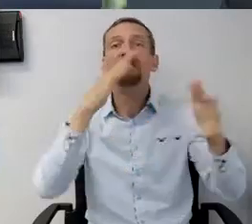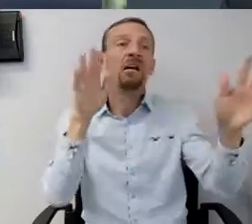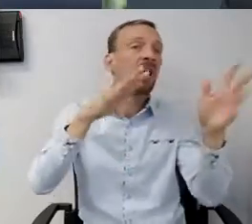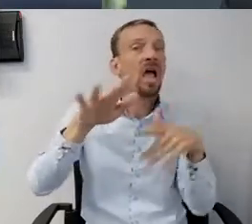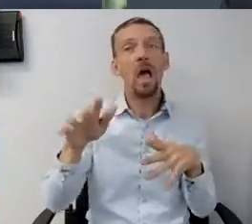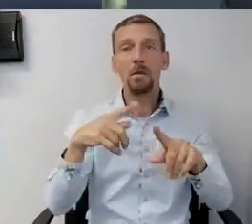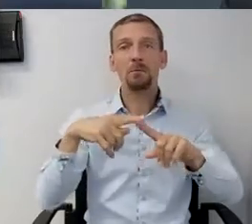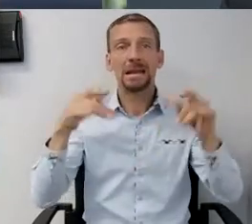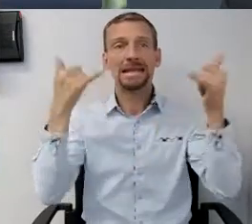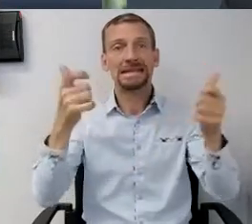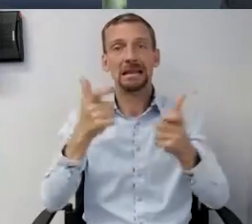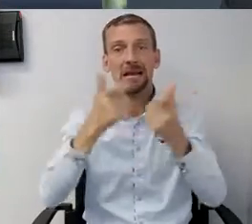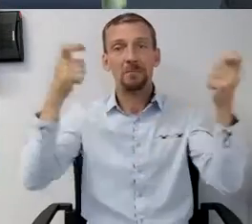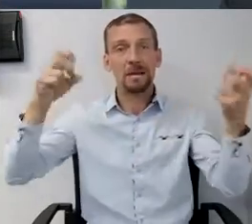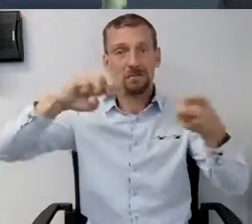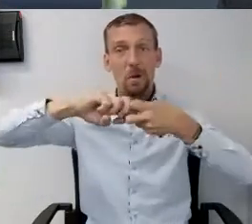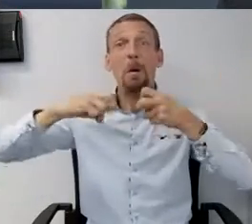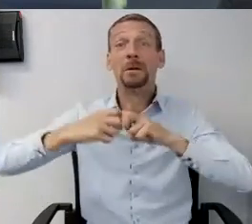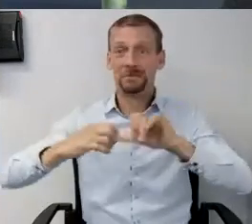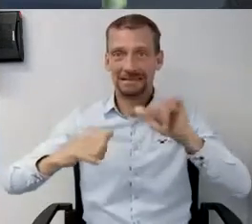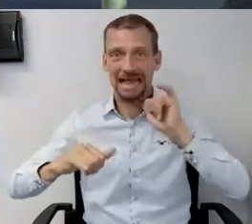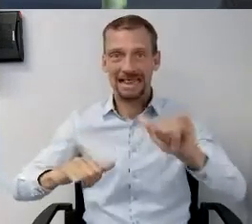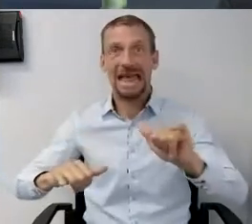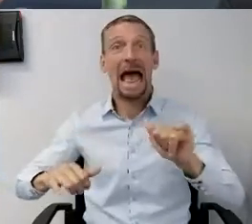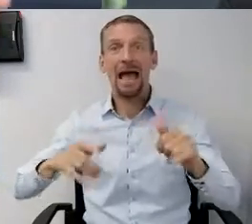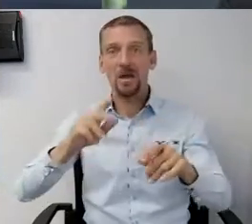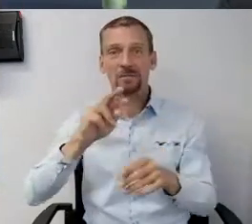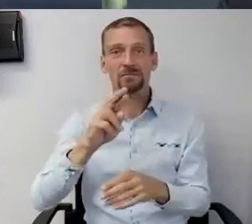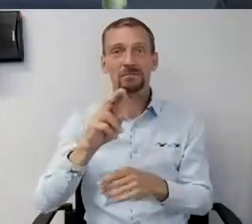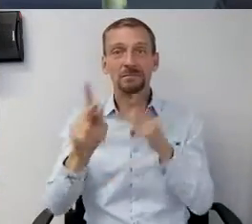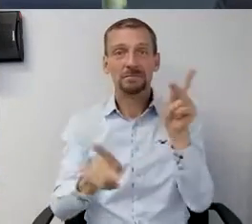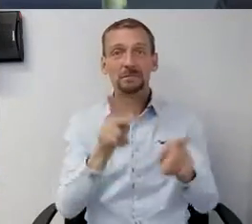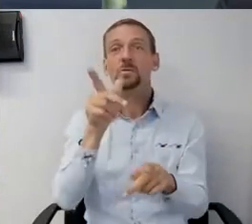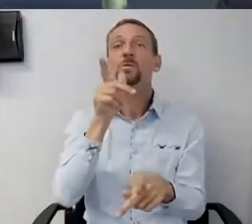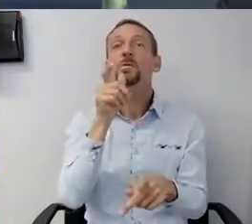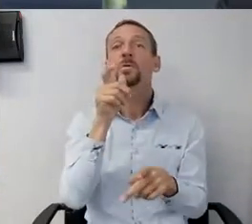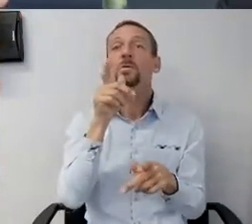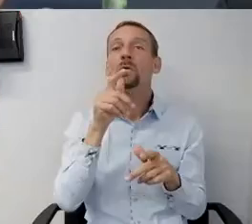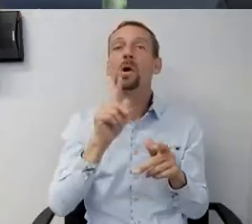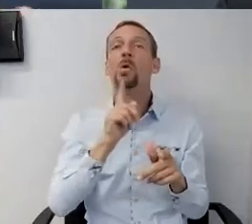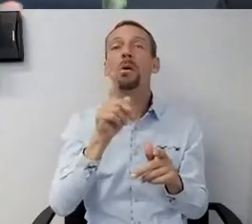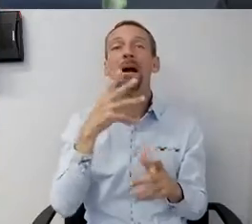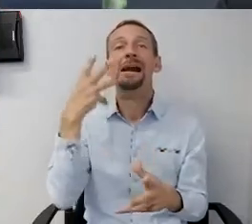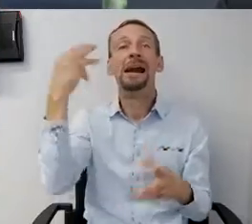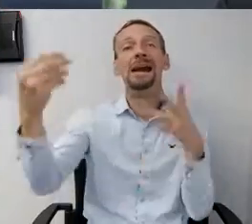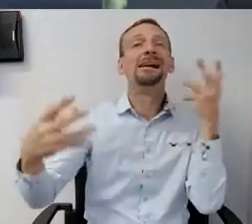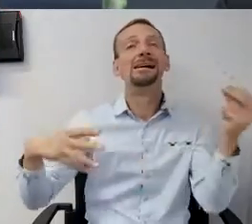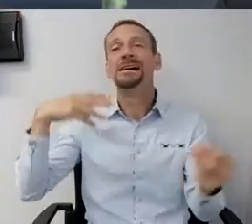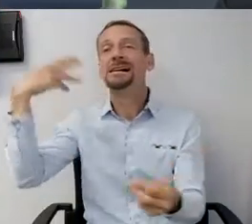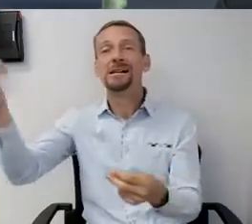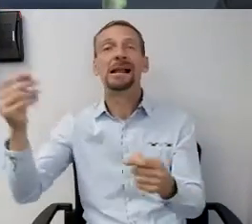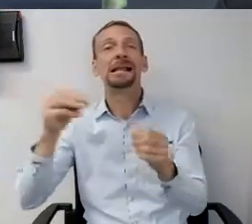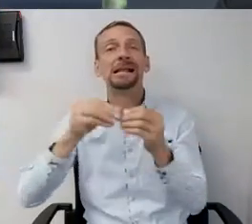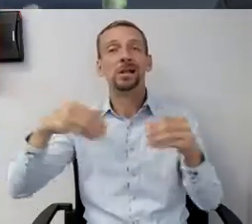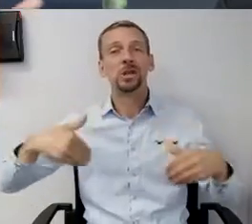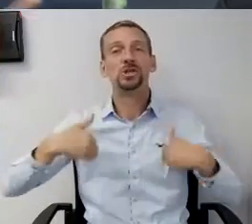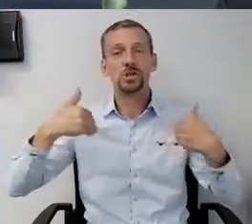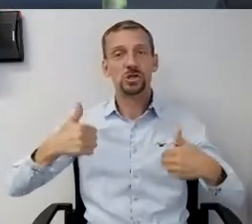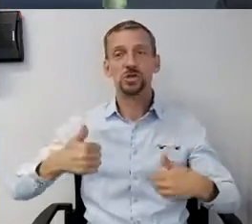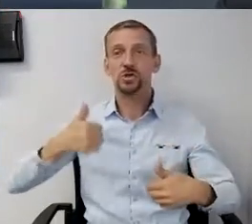that that's become the big deal. The resurgence of this is they're really seeing it in the younger